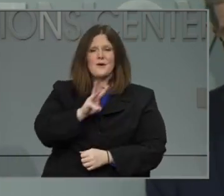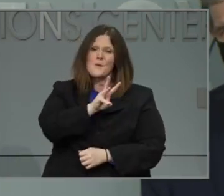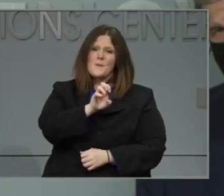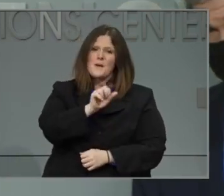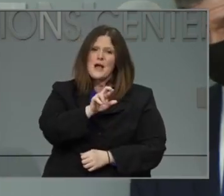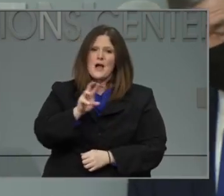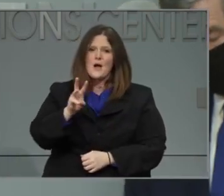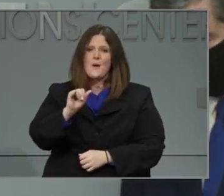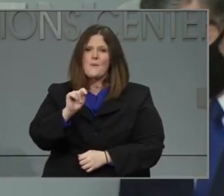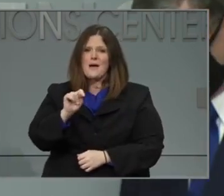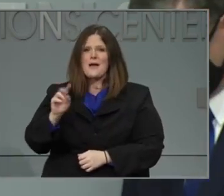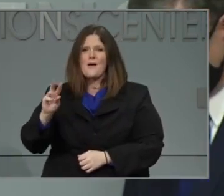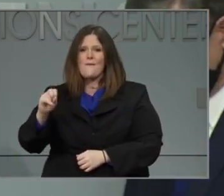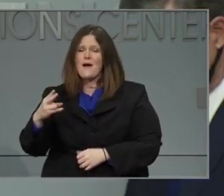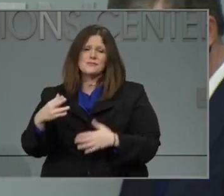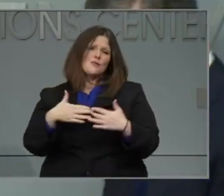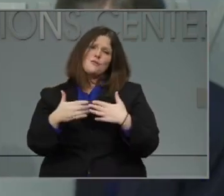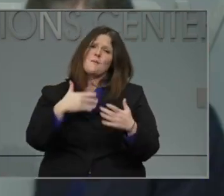Thank you, Governor.